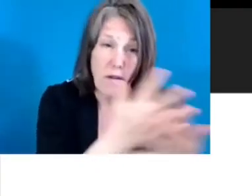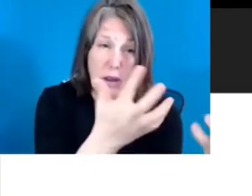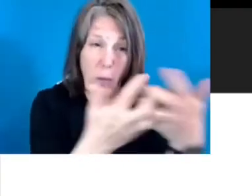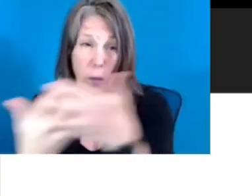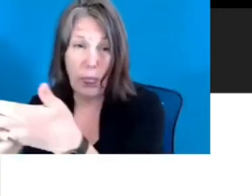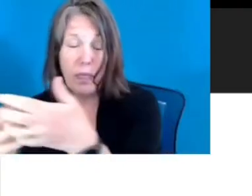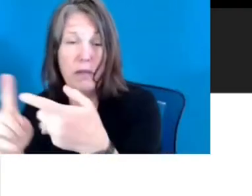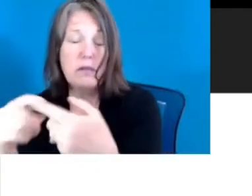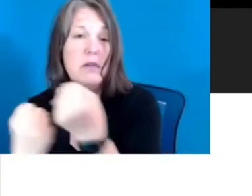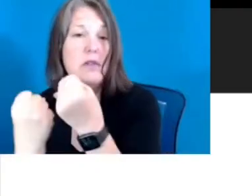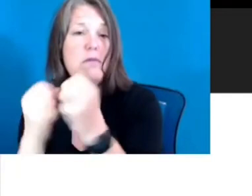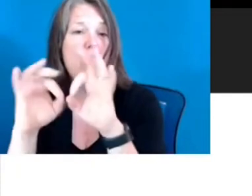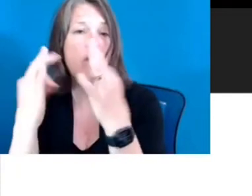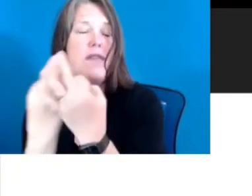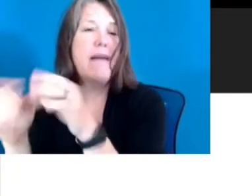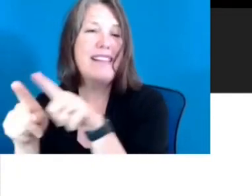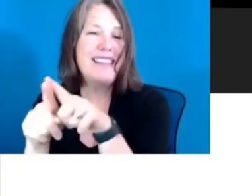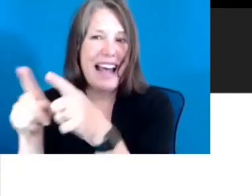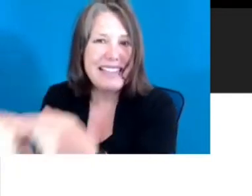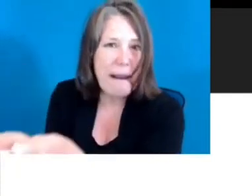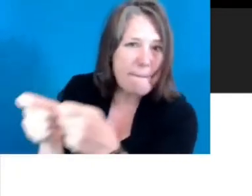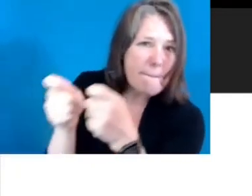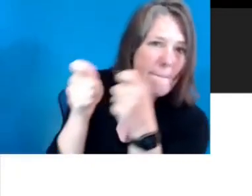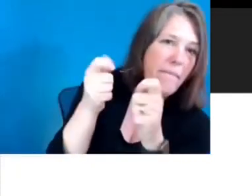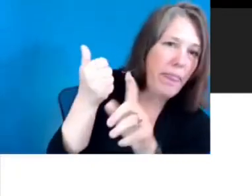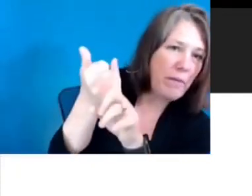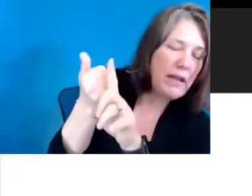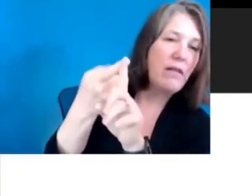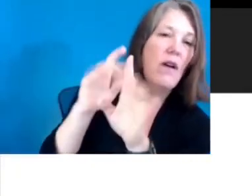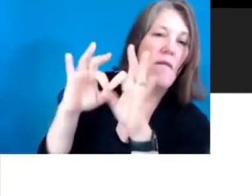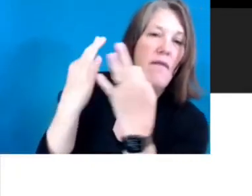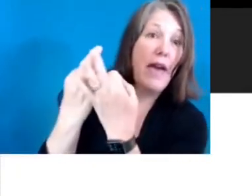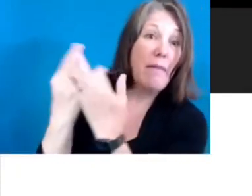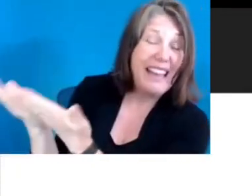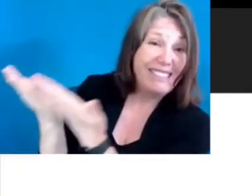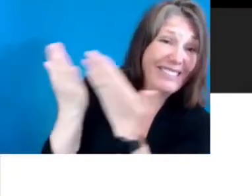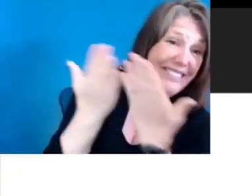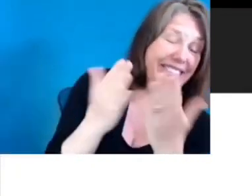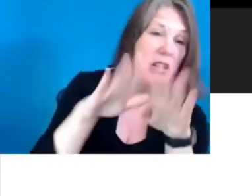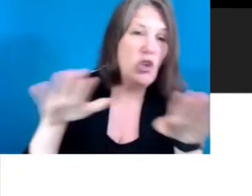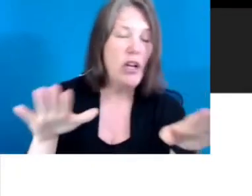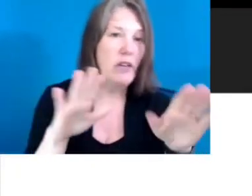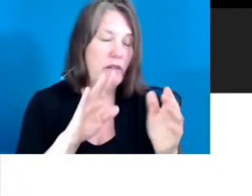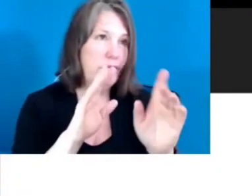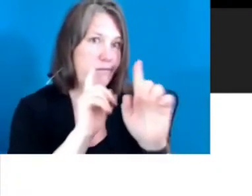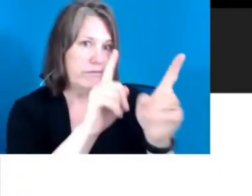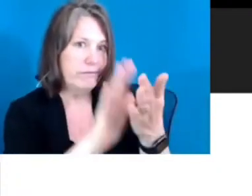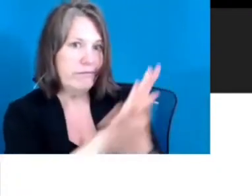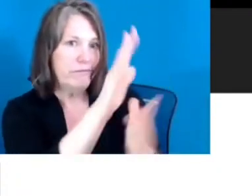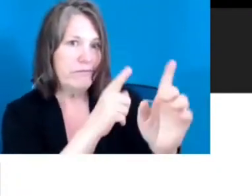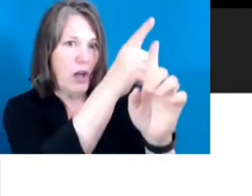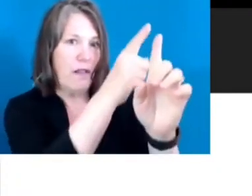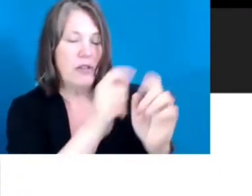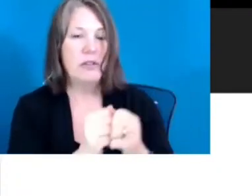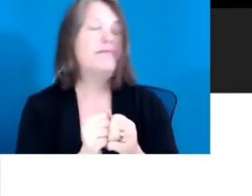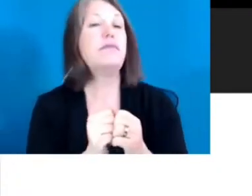to support families as they lift themselves out of poverty and move their children along a path to college. To have NAS